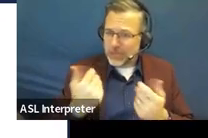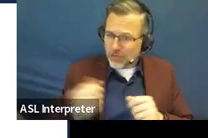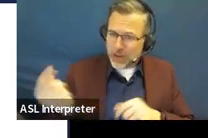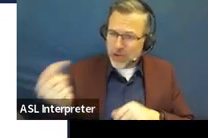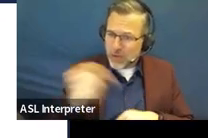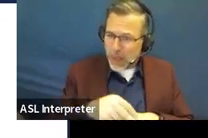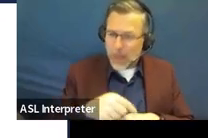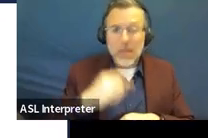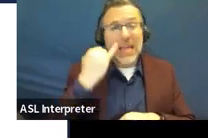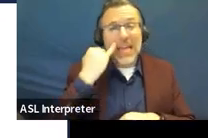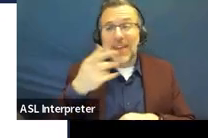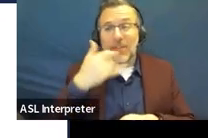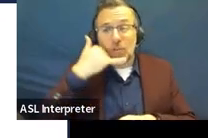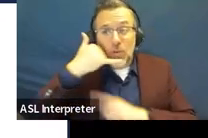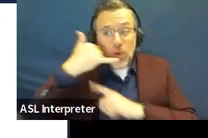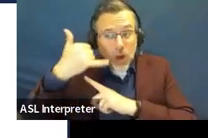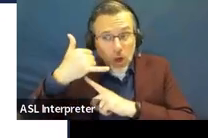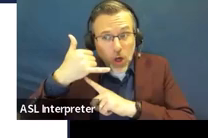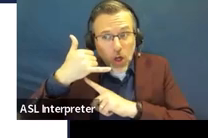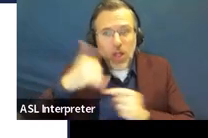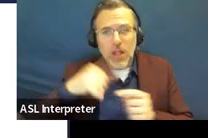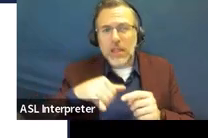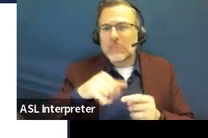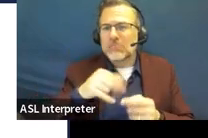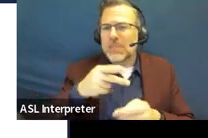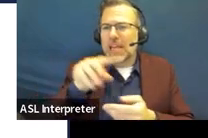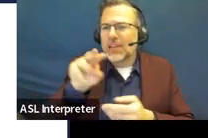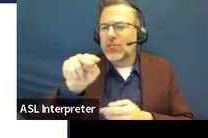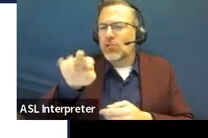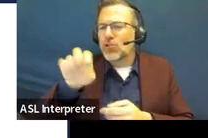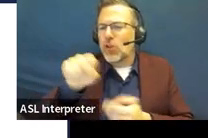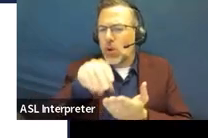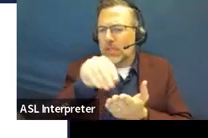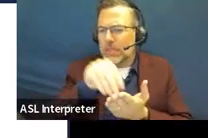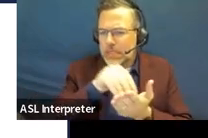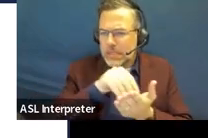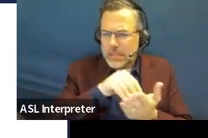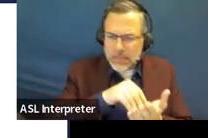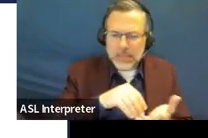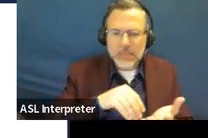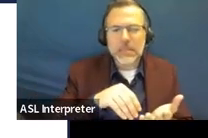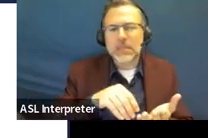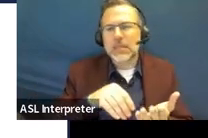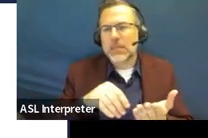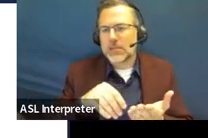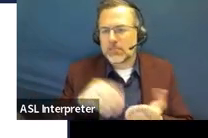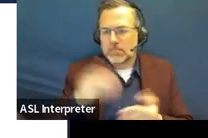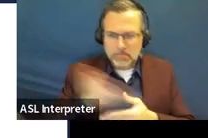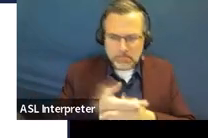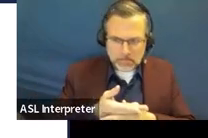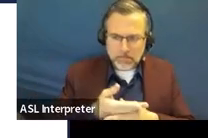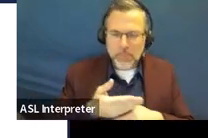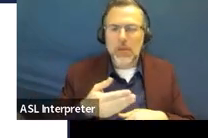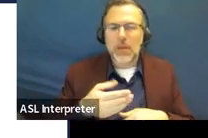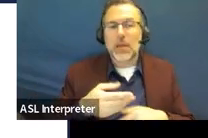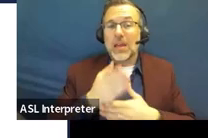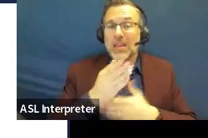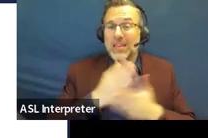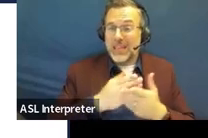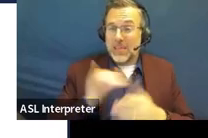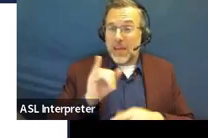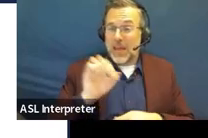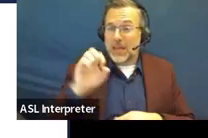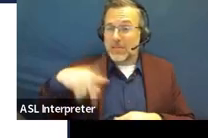calls made or attempted results of those phone calls. I know some of the IEP services